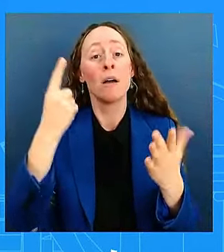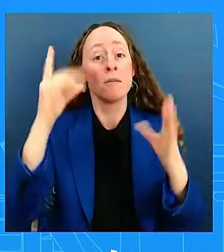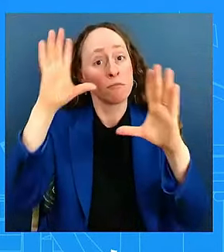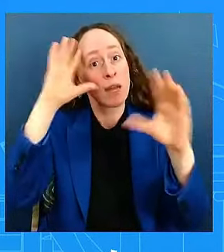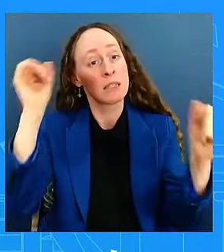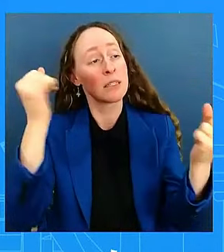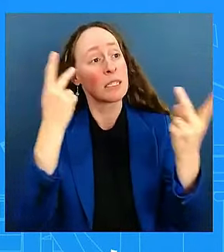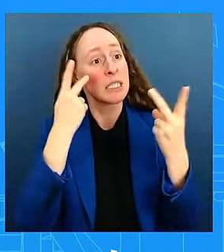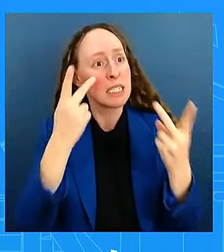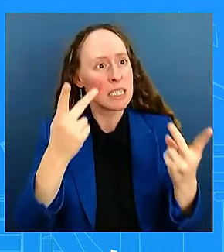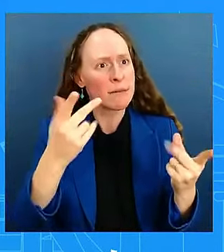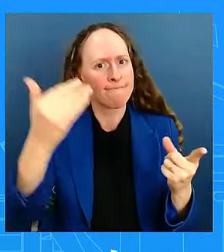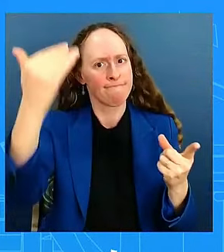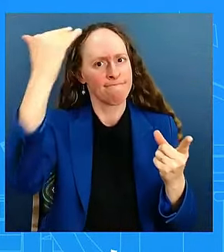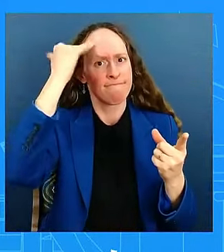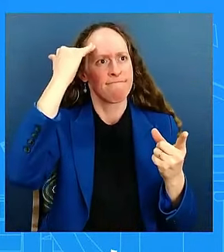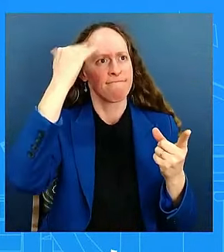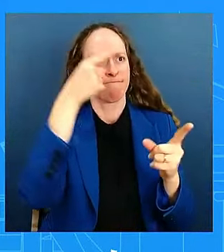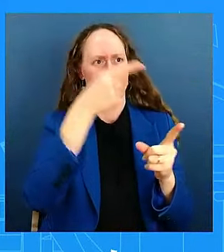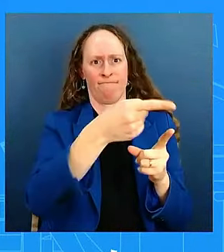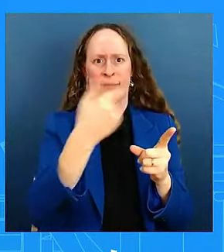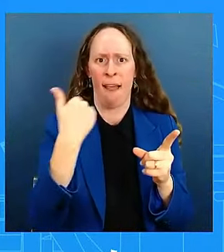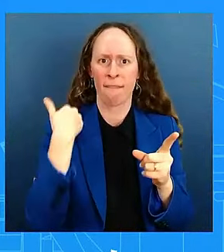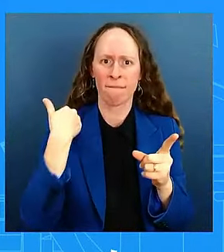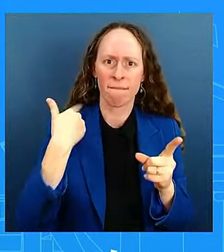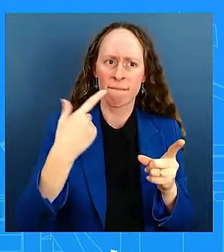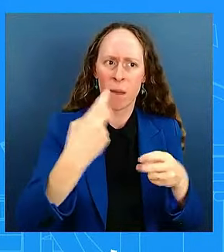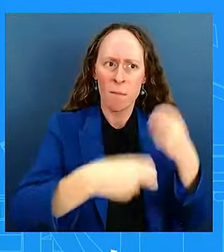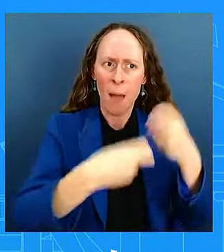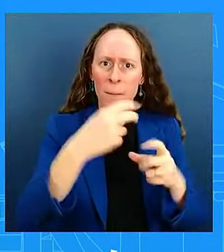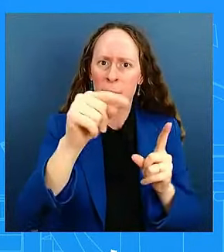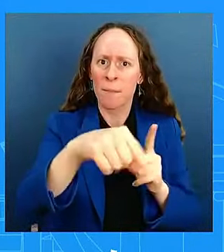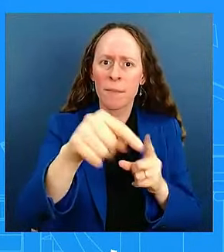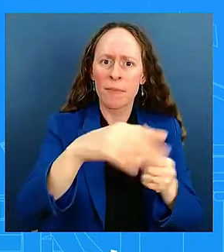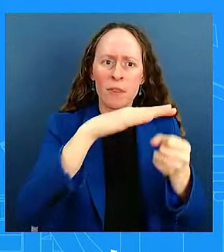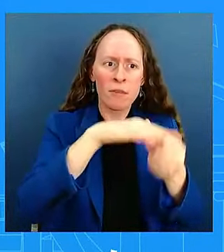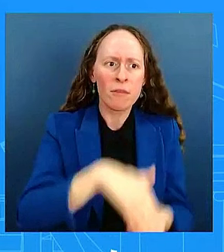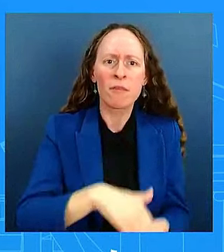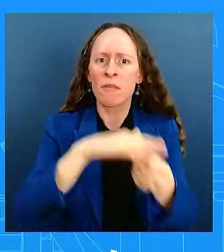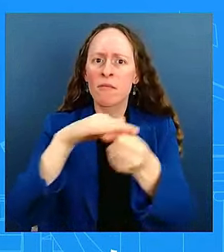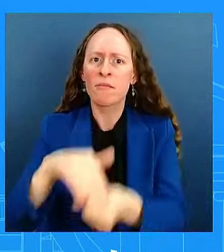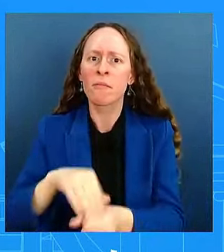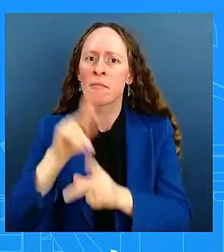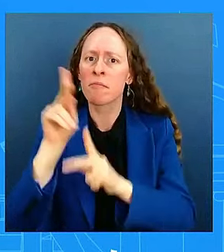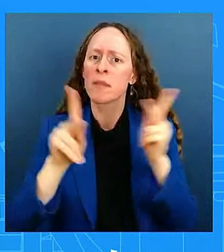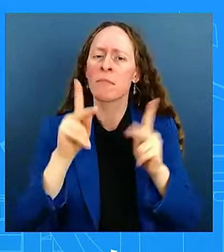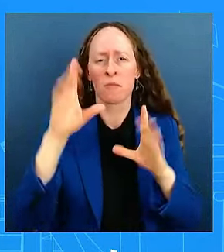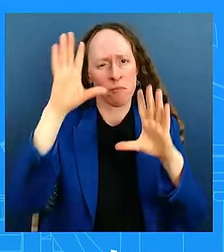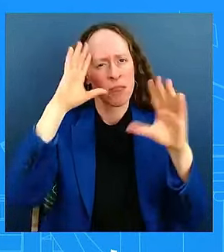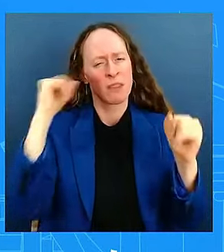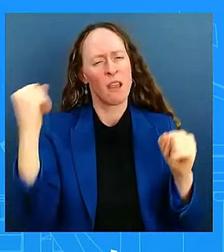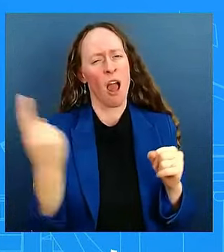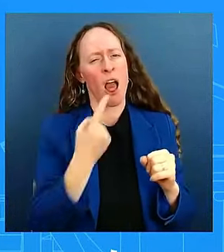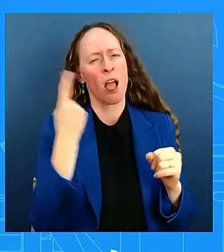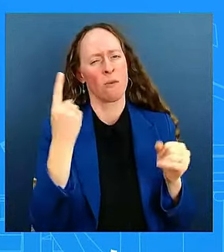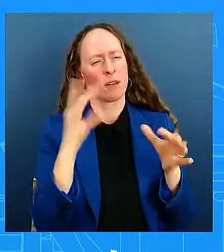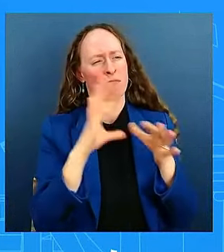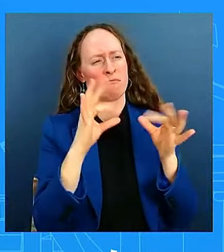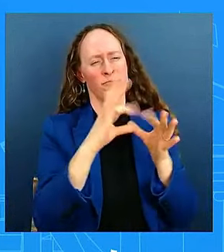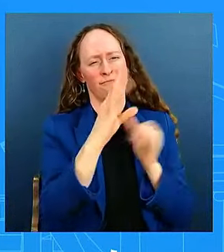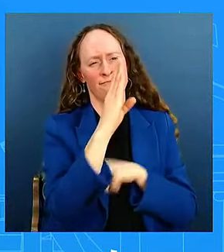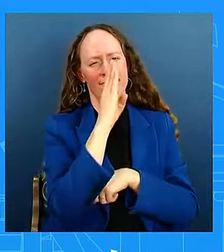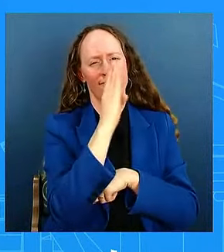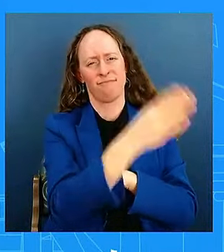to come up, the president, as you know, has never shied away, uh, from direct conversation about human rights and democracy, uh, in any